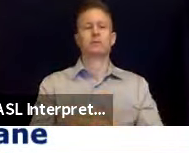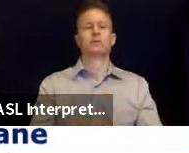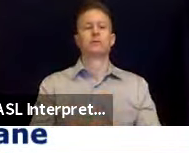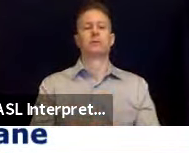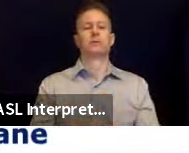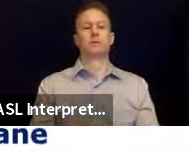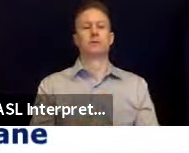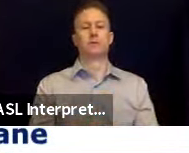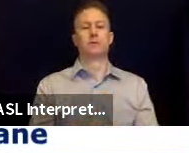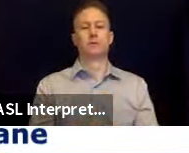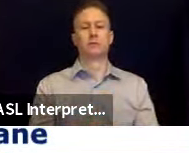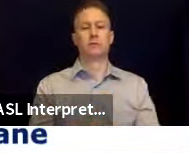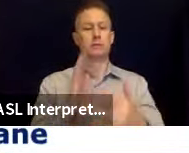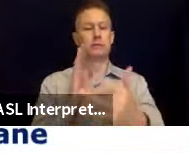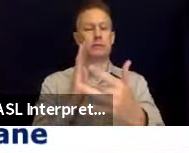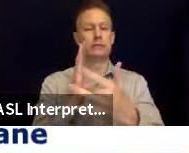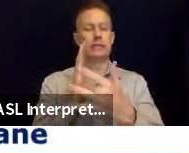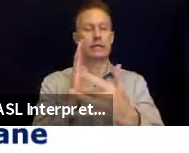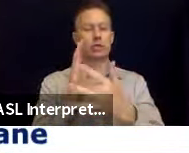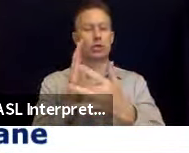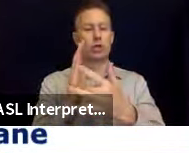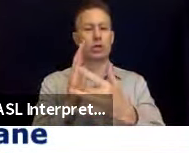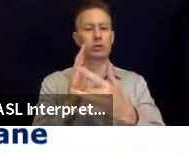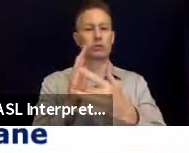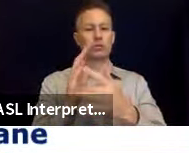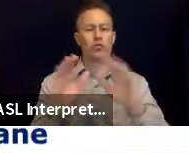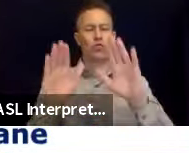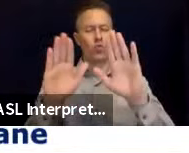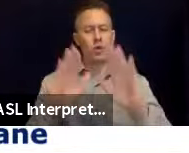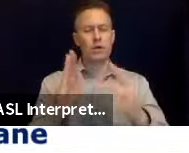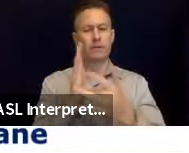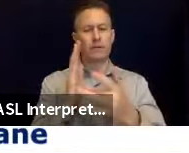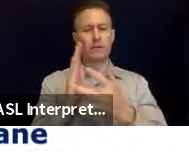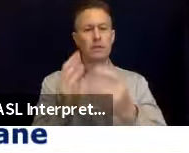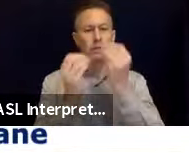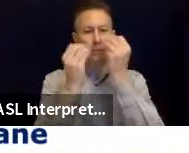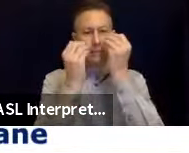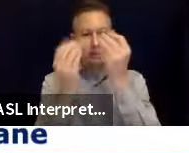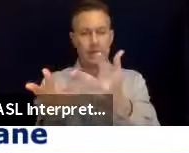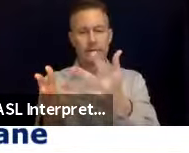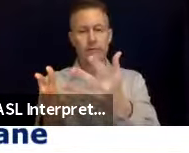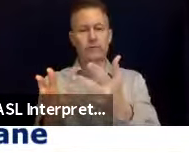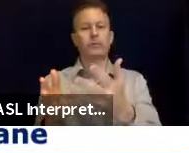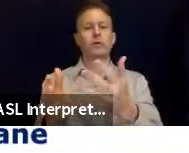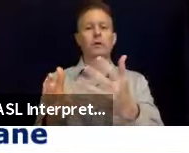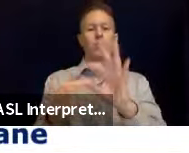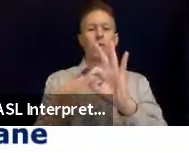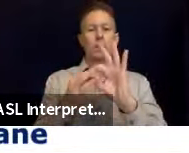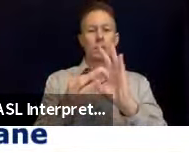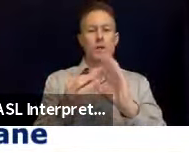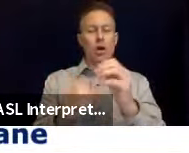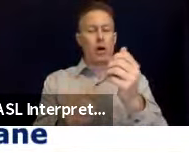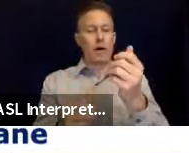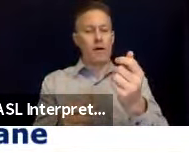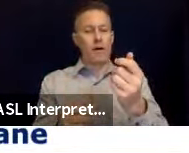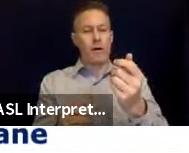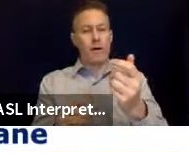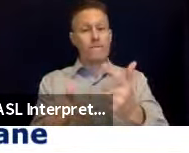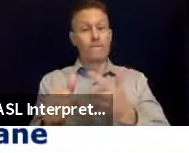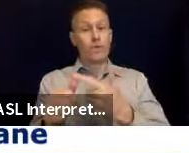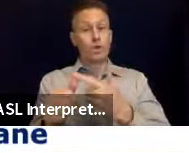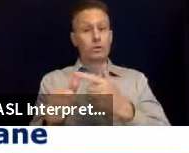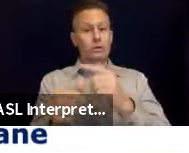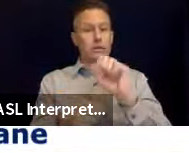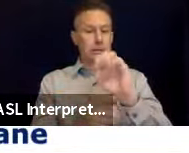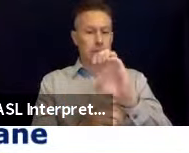feat of science just to be able to give you information about earthquakes within the first seconds of them starting.